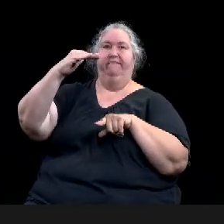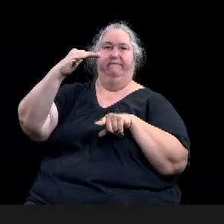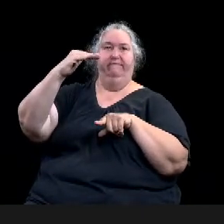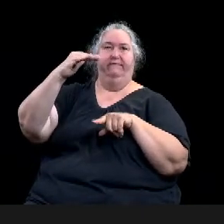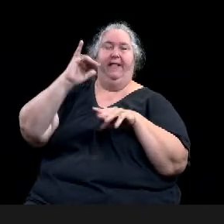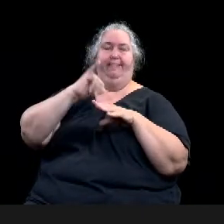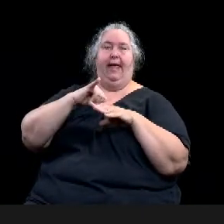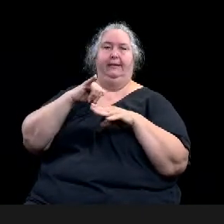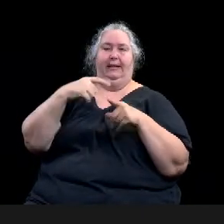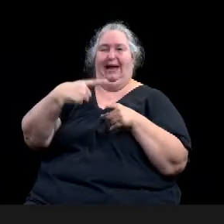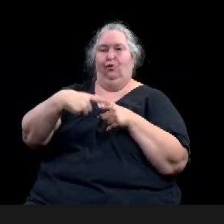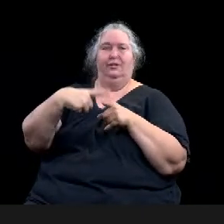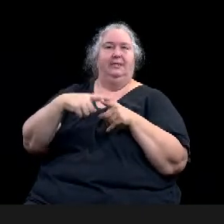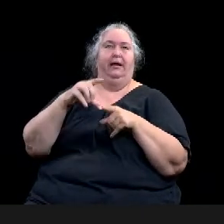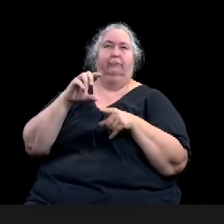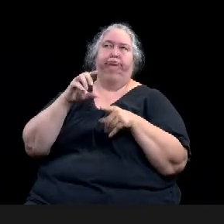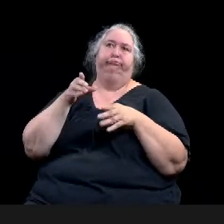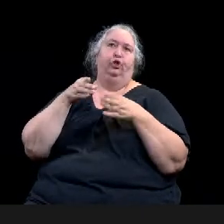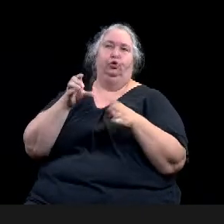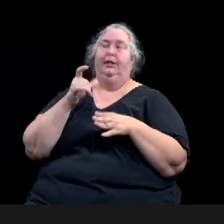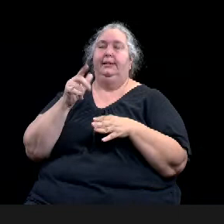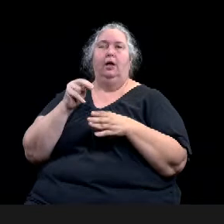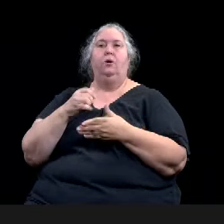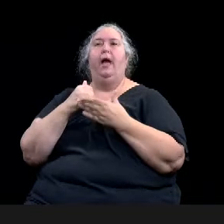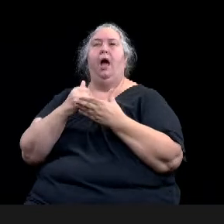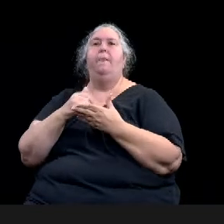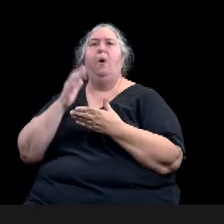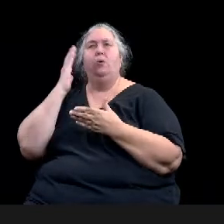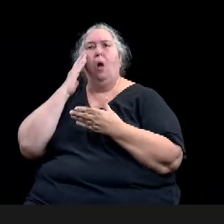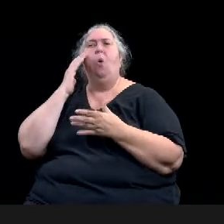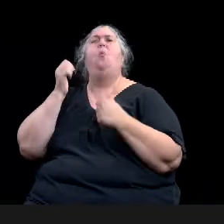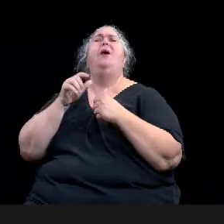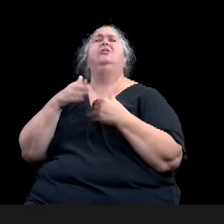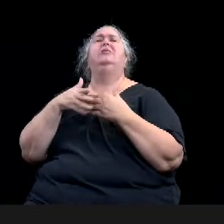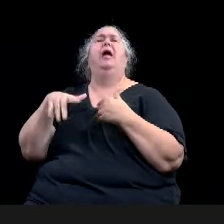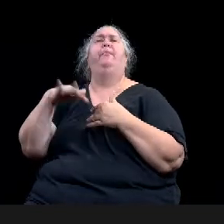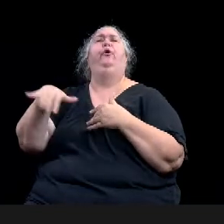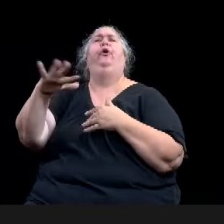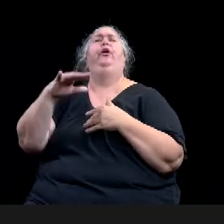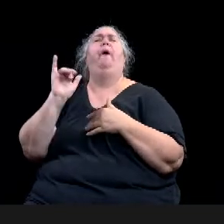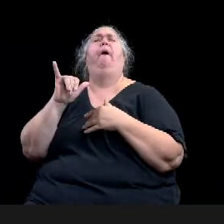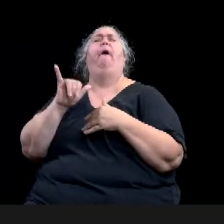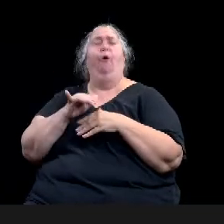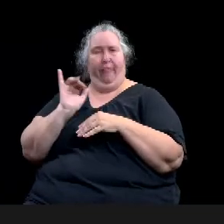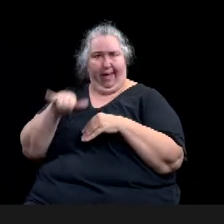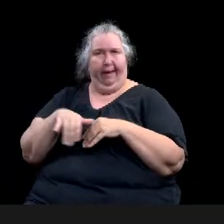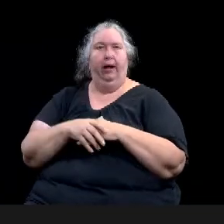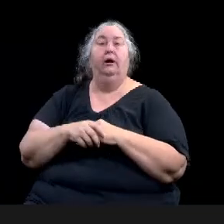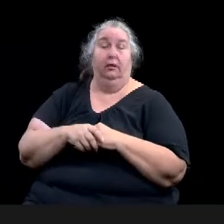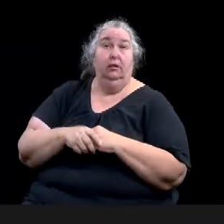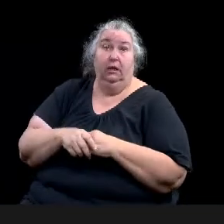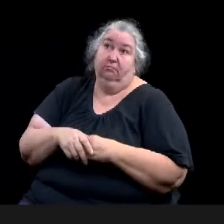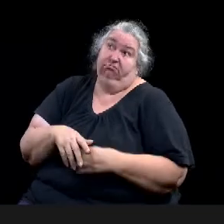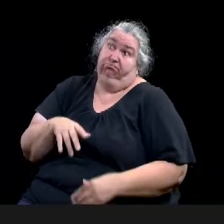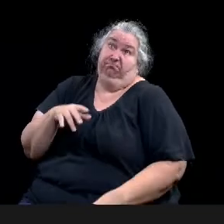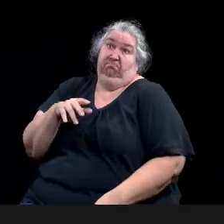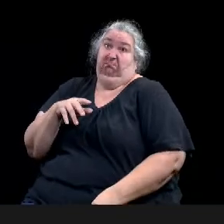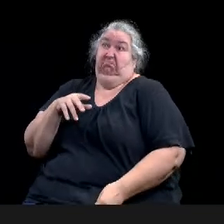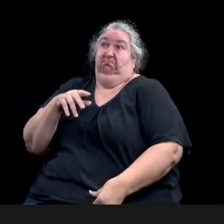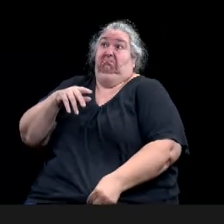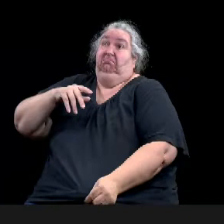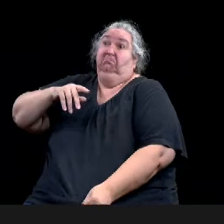This is certainly not an exhaustive list. Um, it's just sort of a starting point to encourage some ideas. Um,